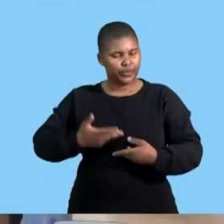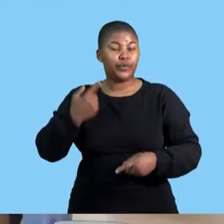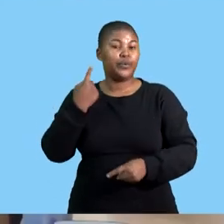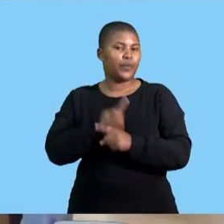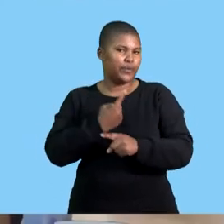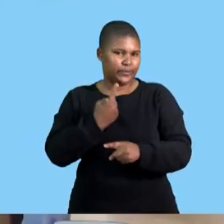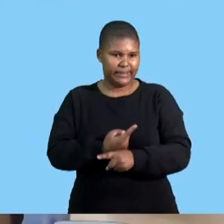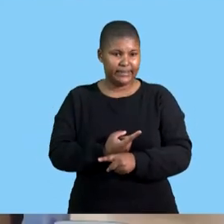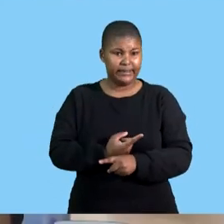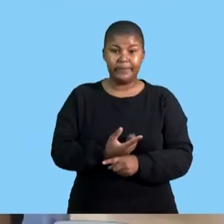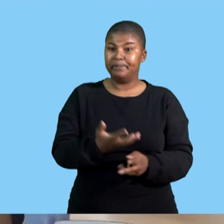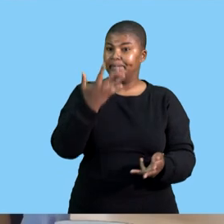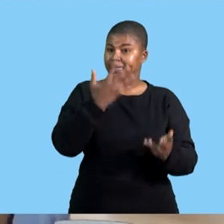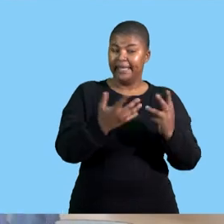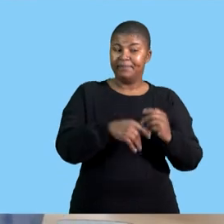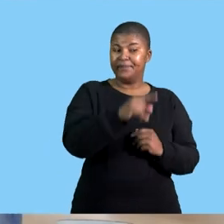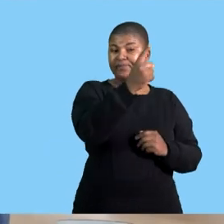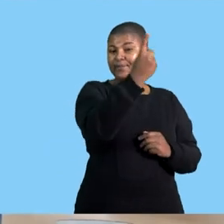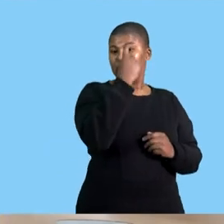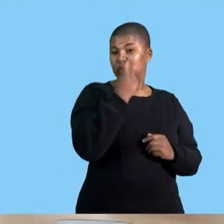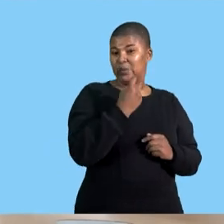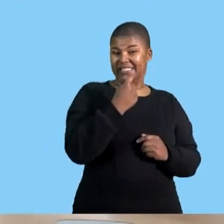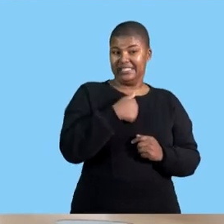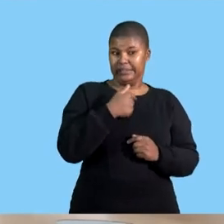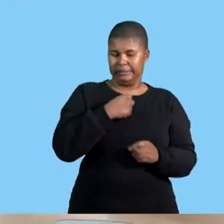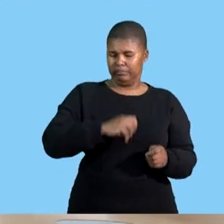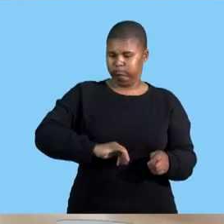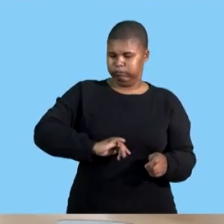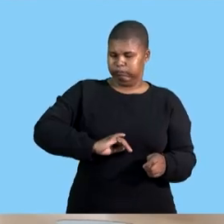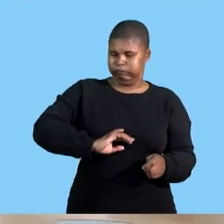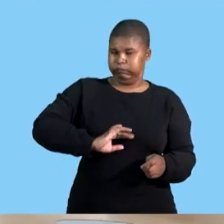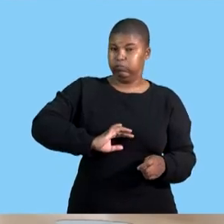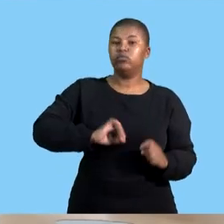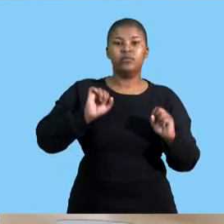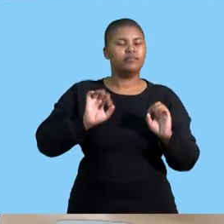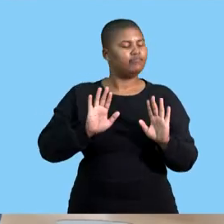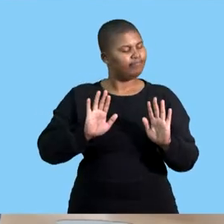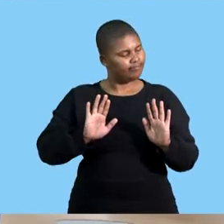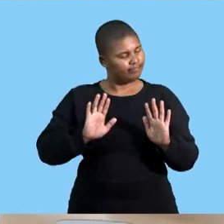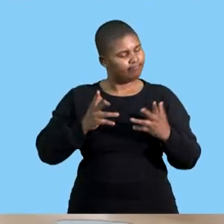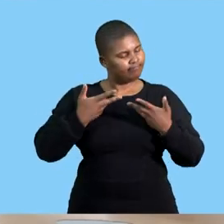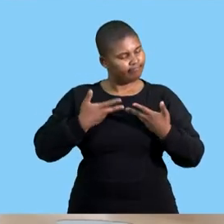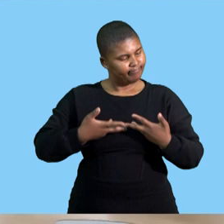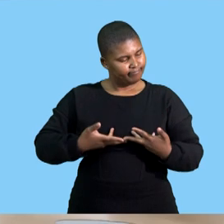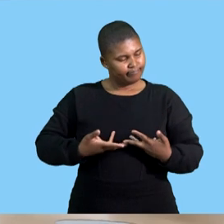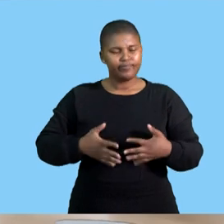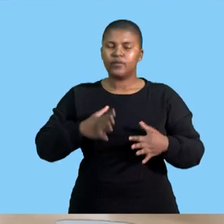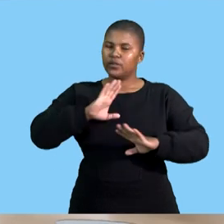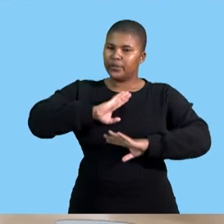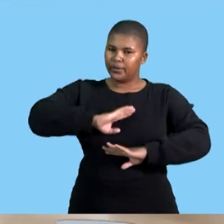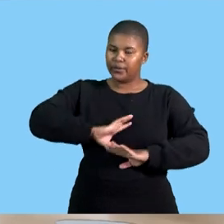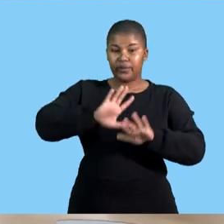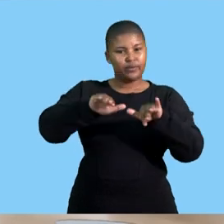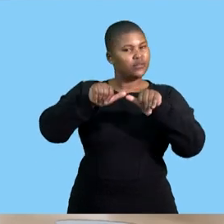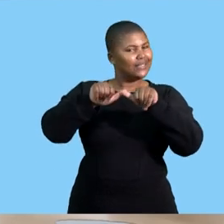calm you remain polite and make sure that you keep that calmness at all times of your presentation because you